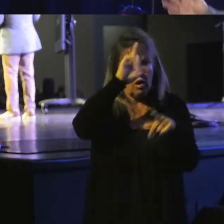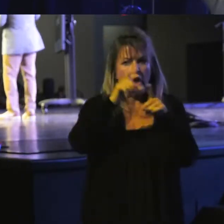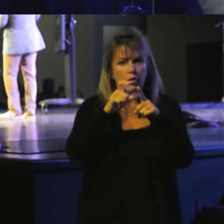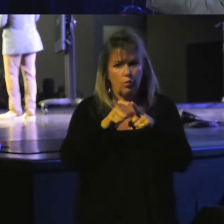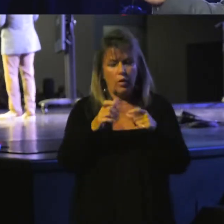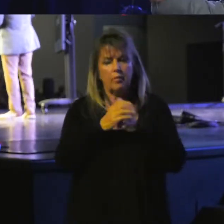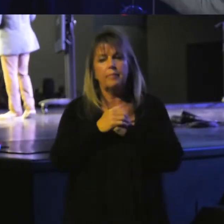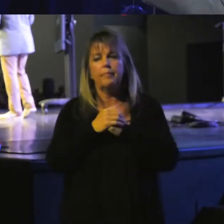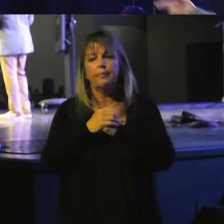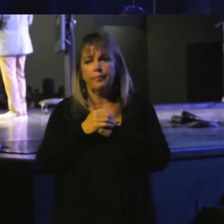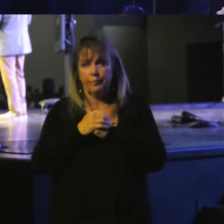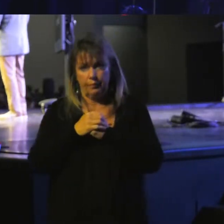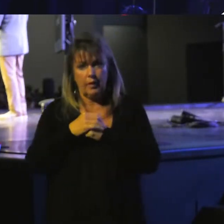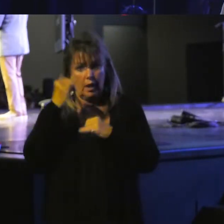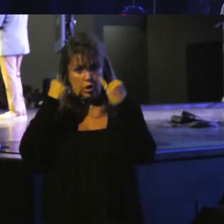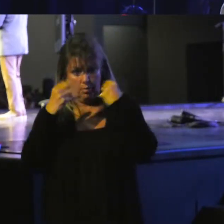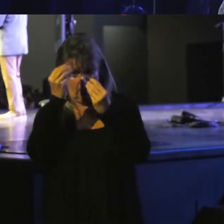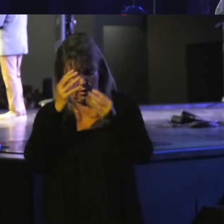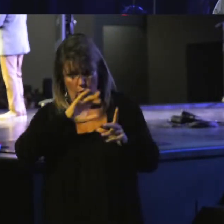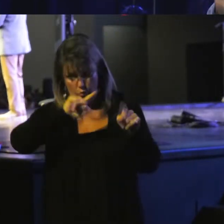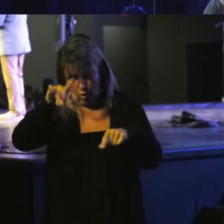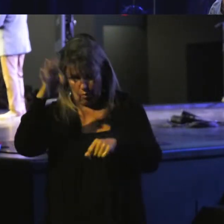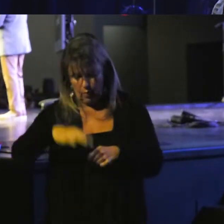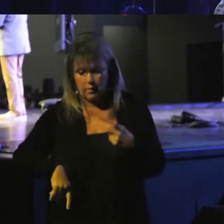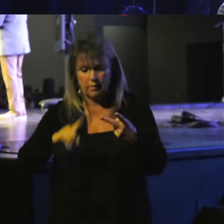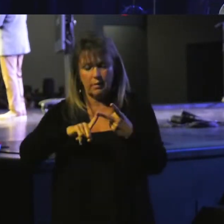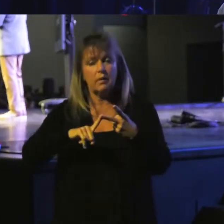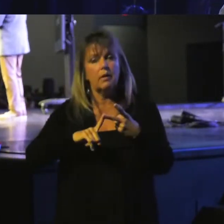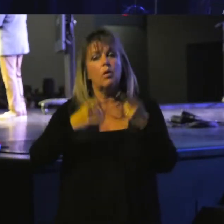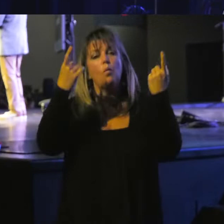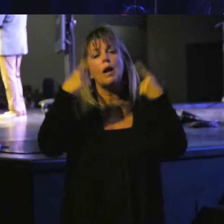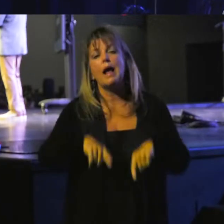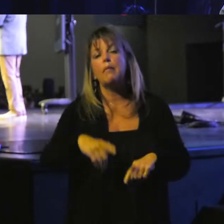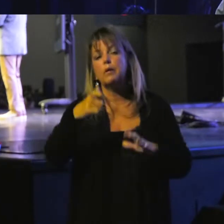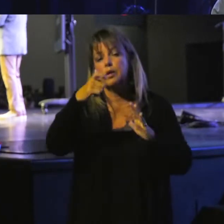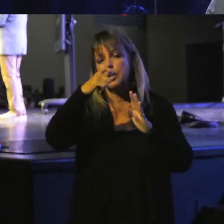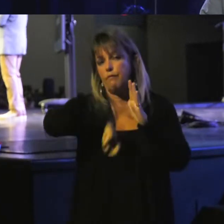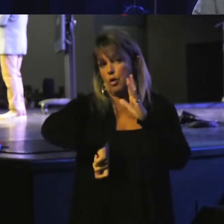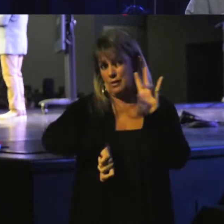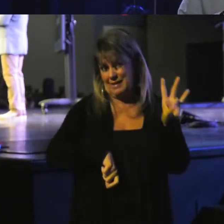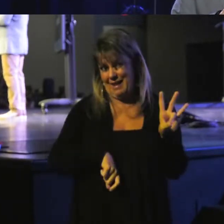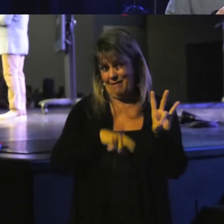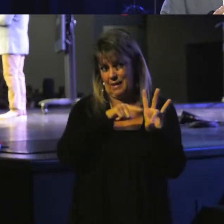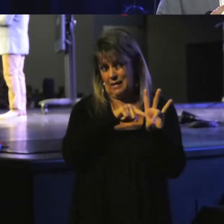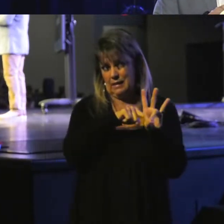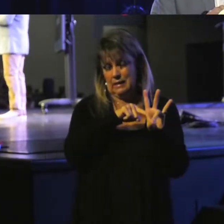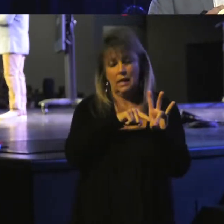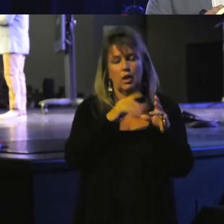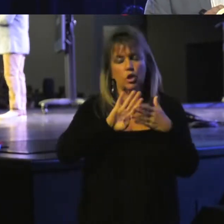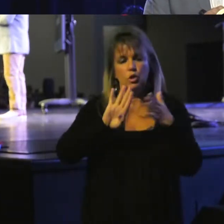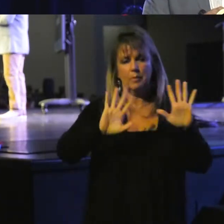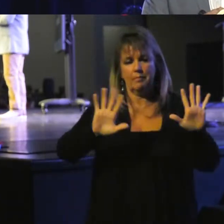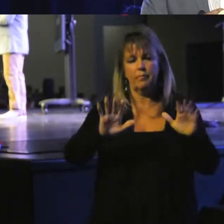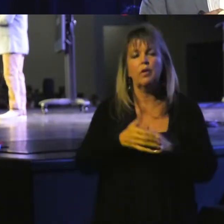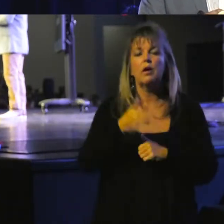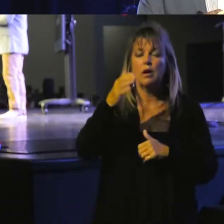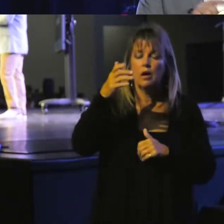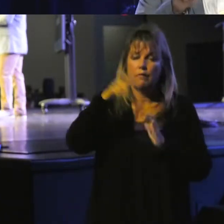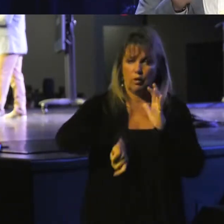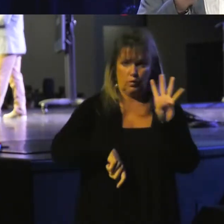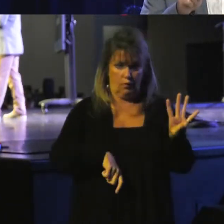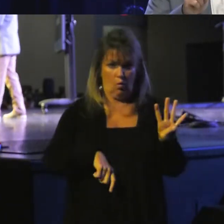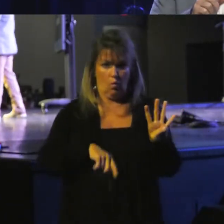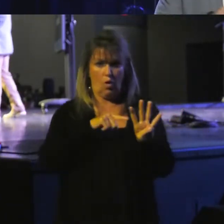is told, go preach. We know this is in chapter 7 as well. Look what happens in verse 7, or excuse me, in verse 4.